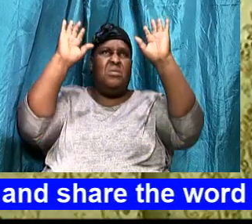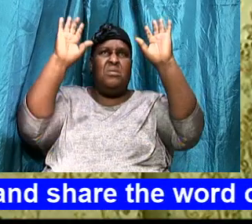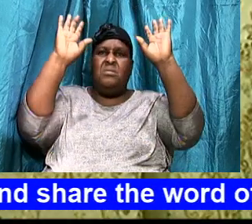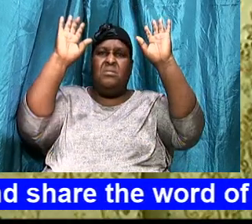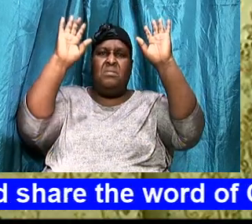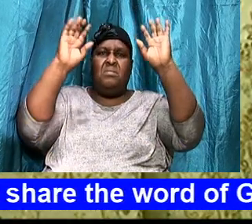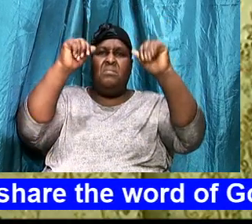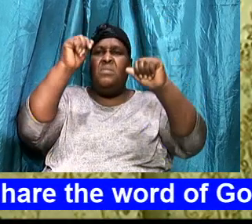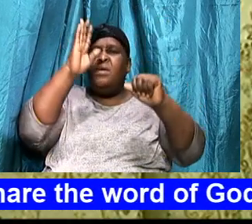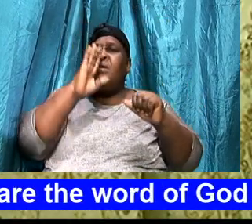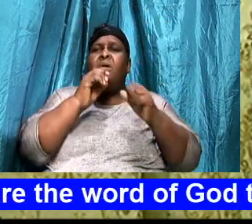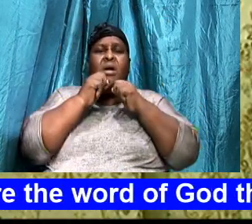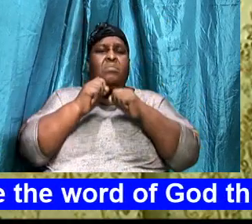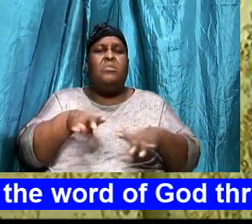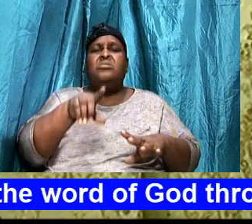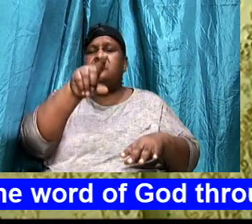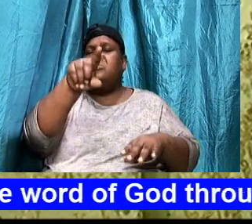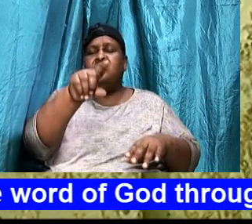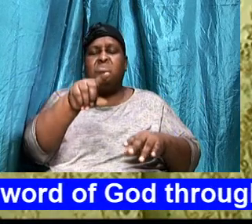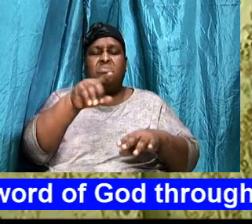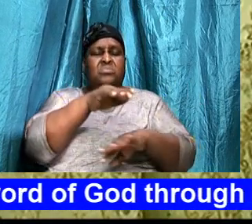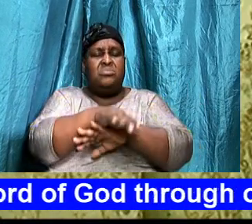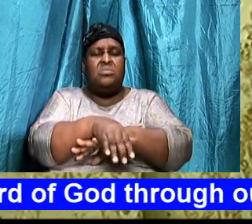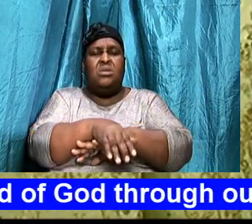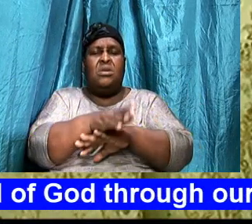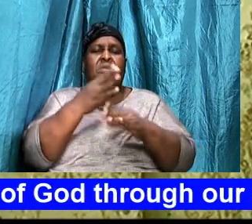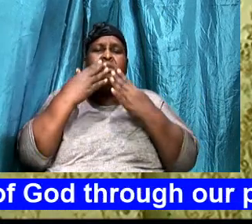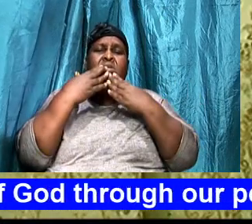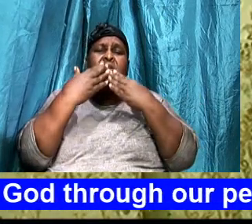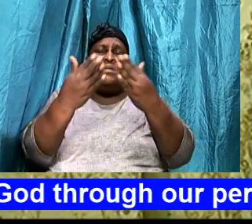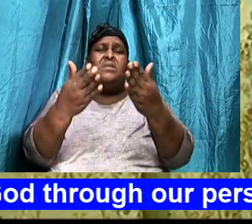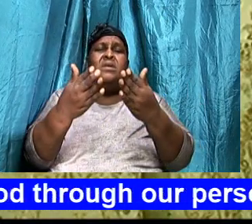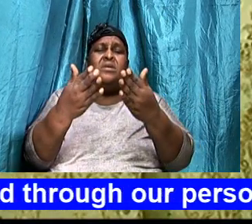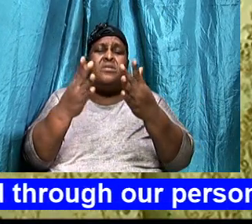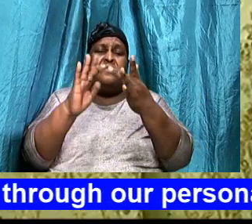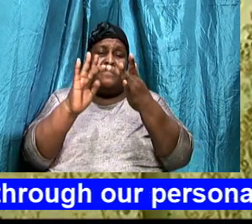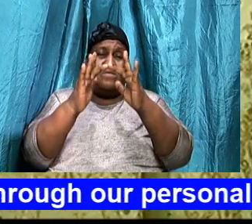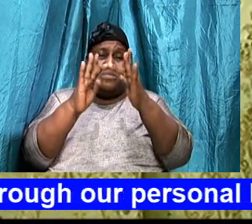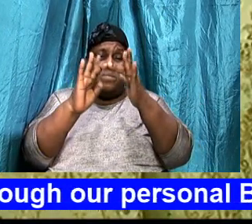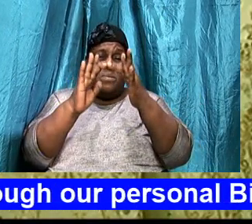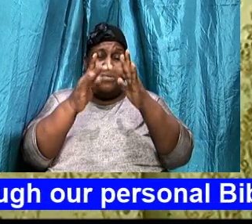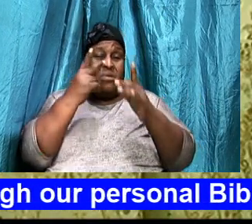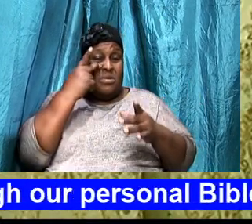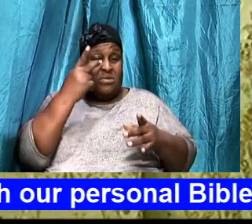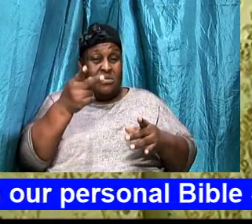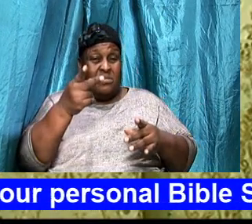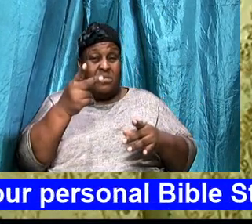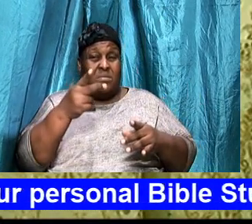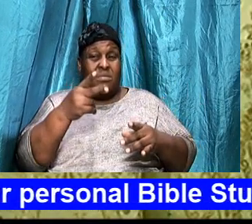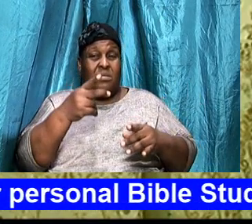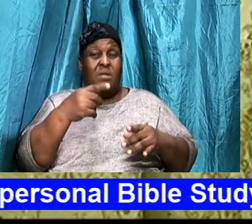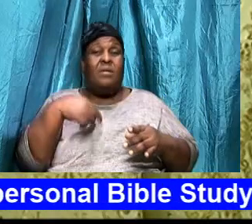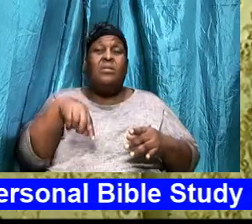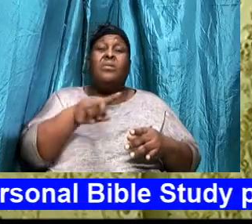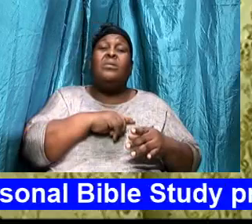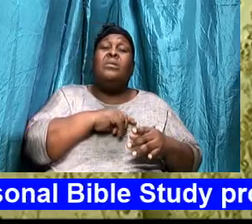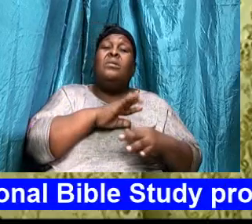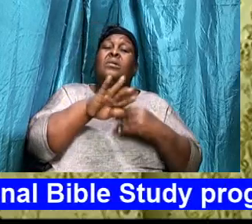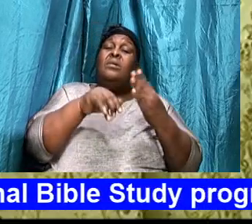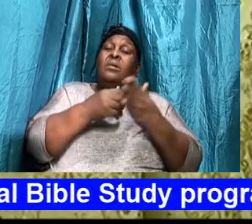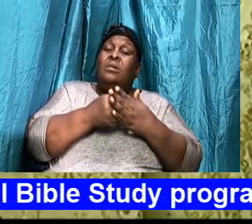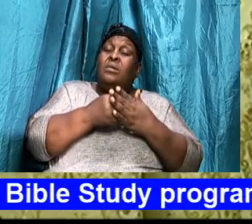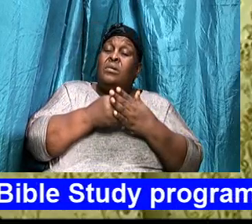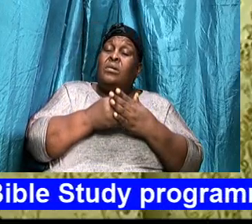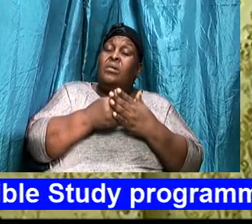God bless you tonight, Thank you for, Tuning in, And we will, All being well,